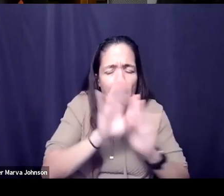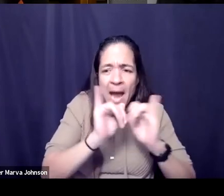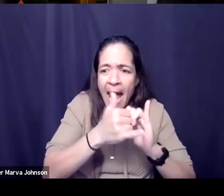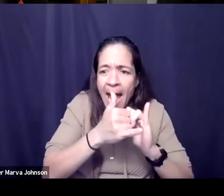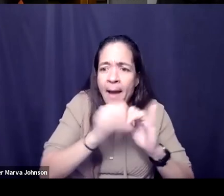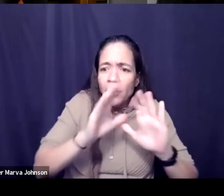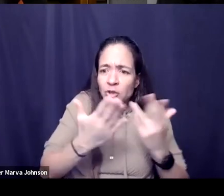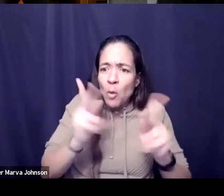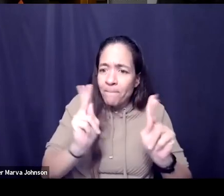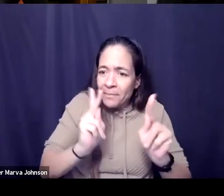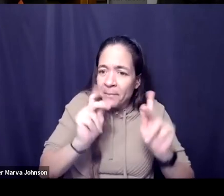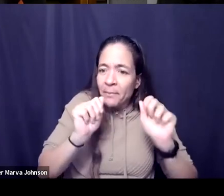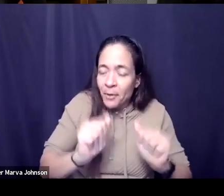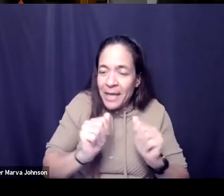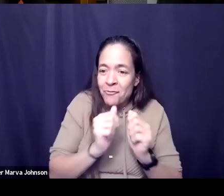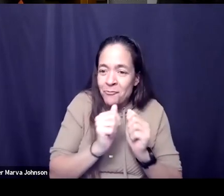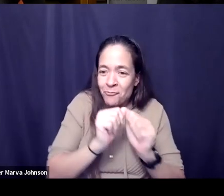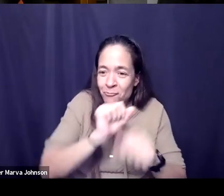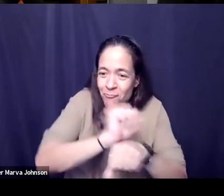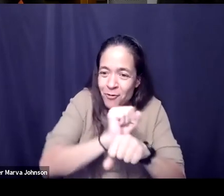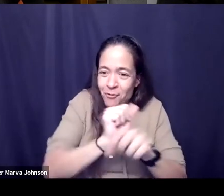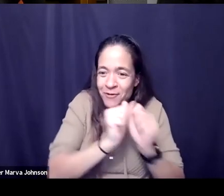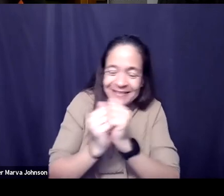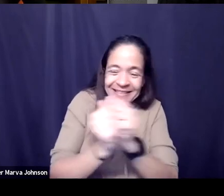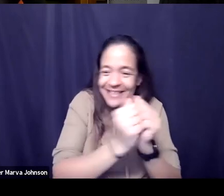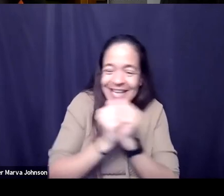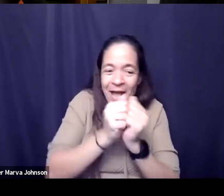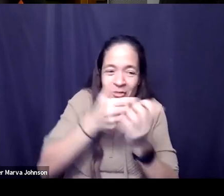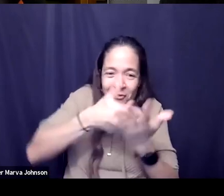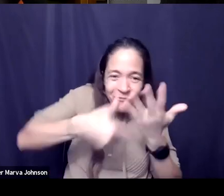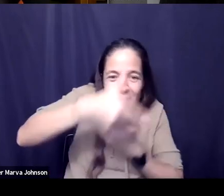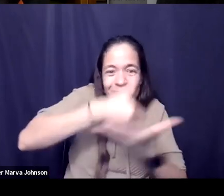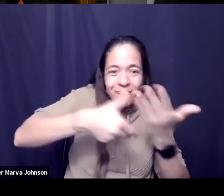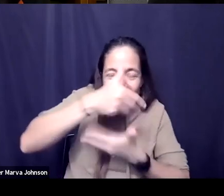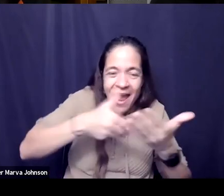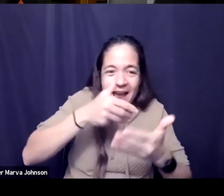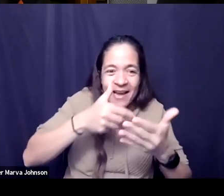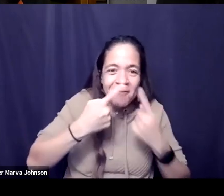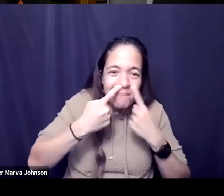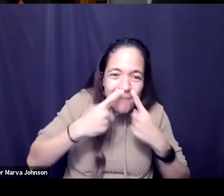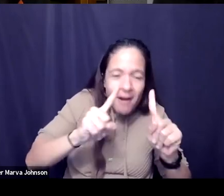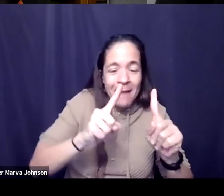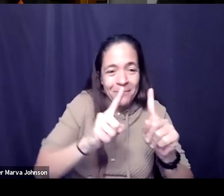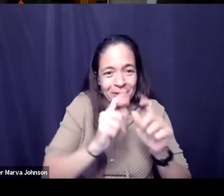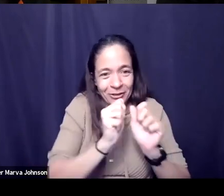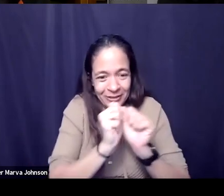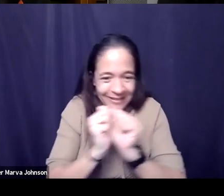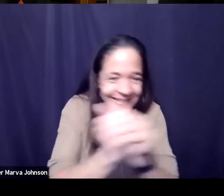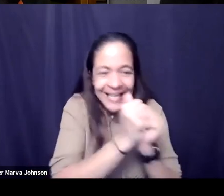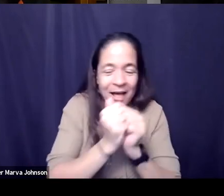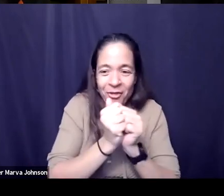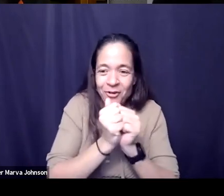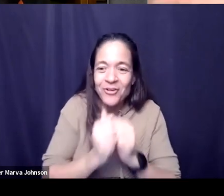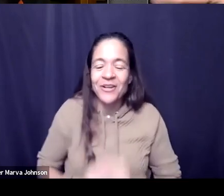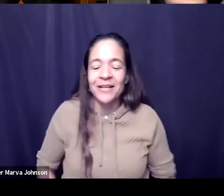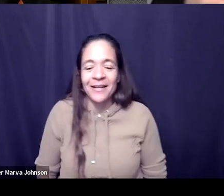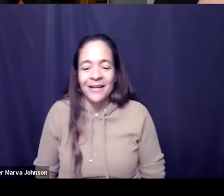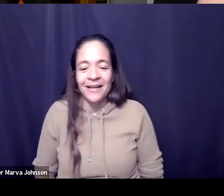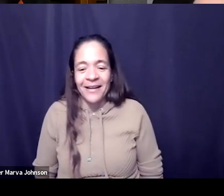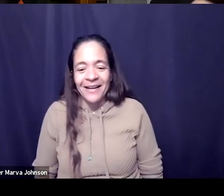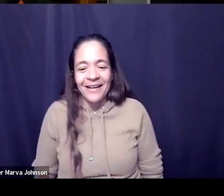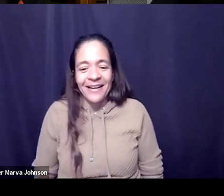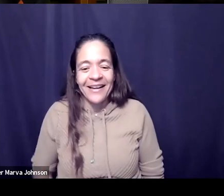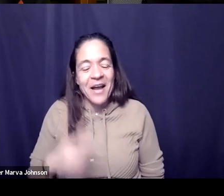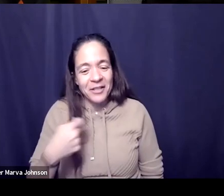start to you know work together to interact and do more and accomplish more together so so maybe